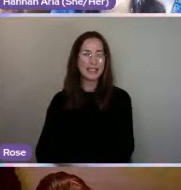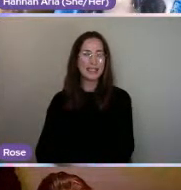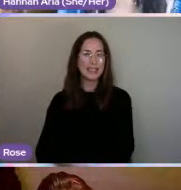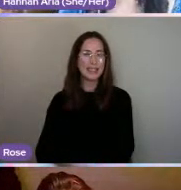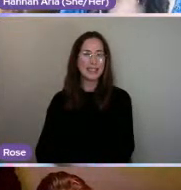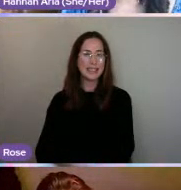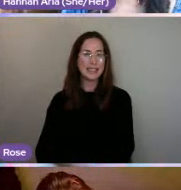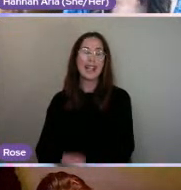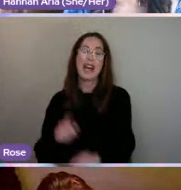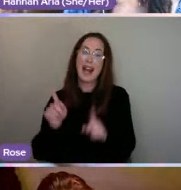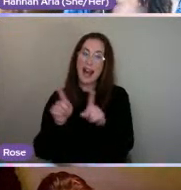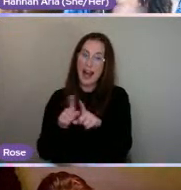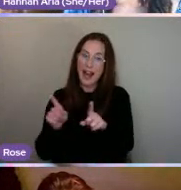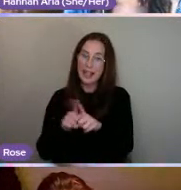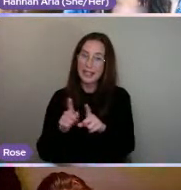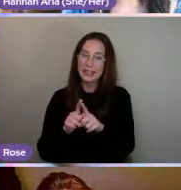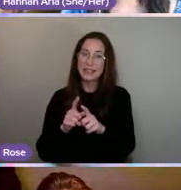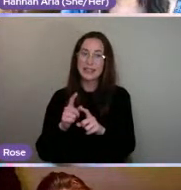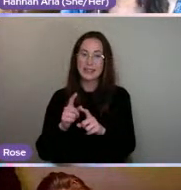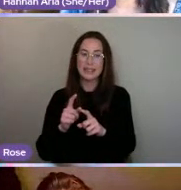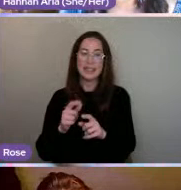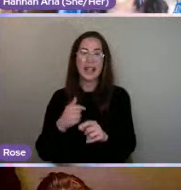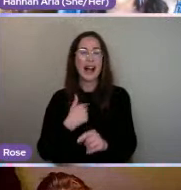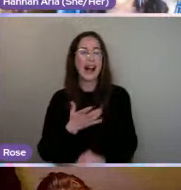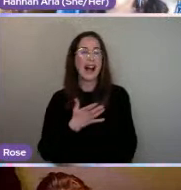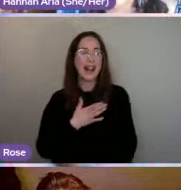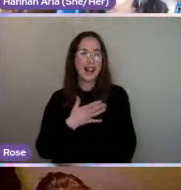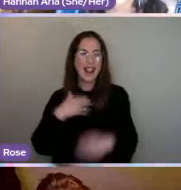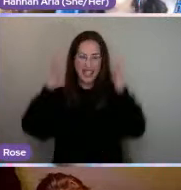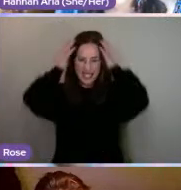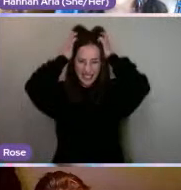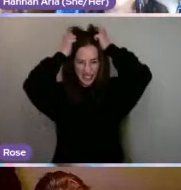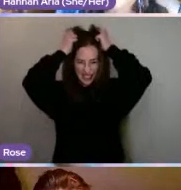And we know that you have submitted... the one where he's pulling out his hair.